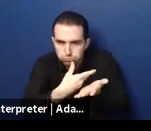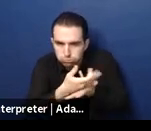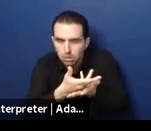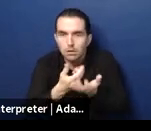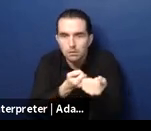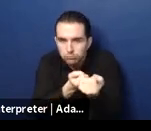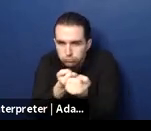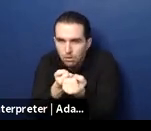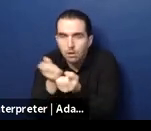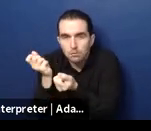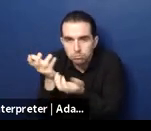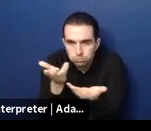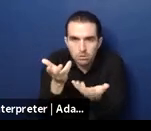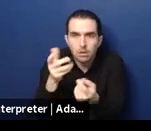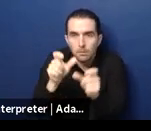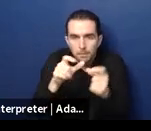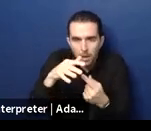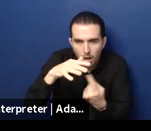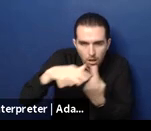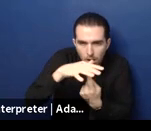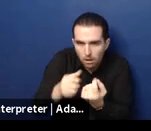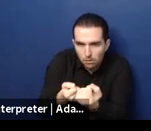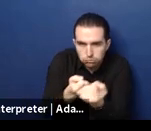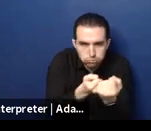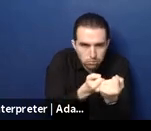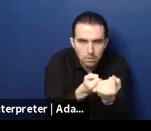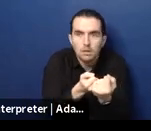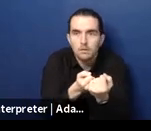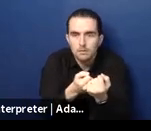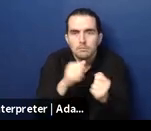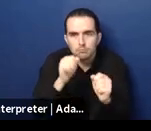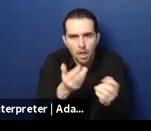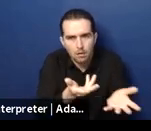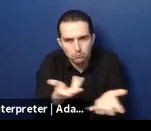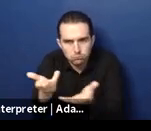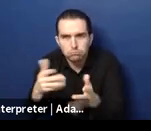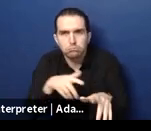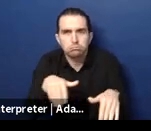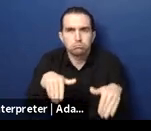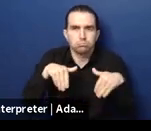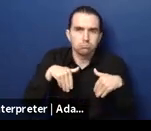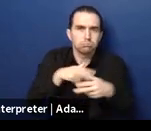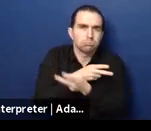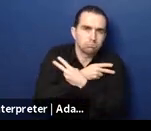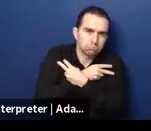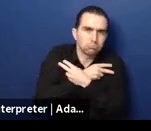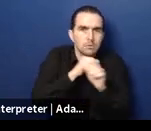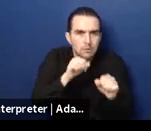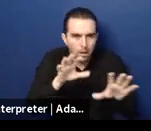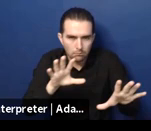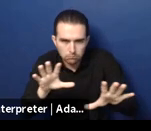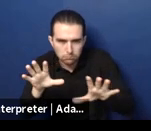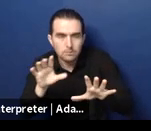evaluated model of integrated social services shows real promise, a one-window system where they've